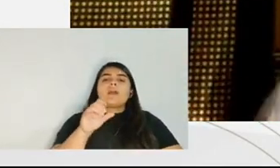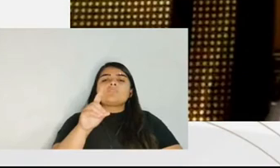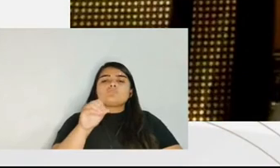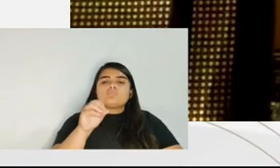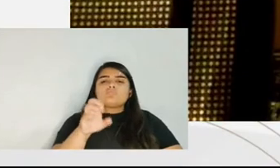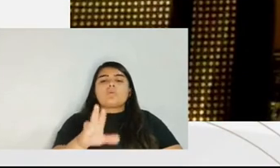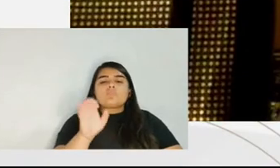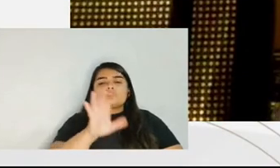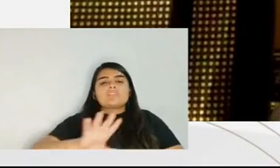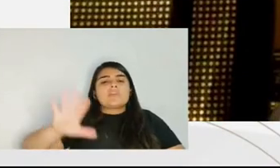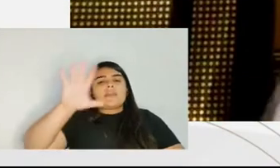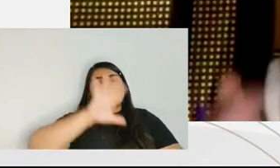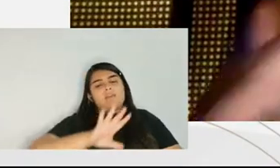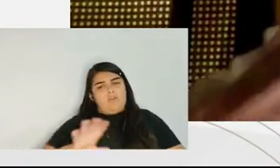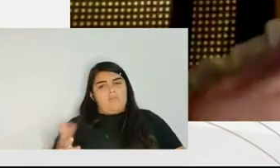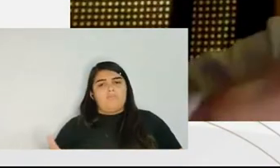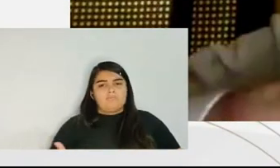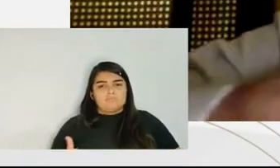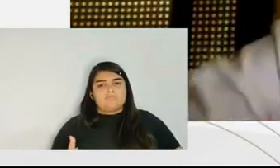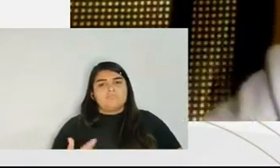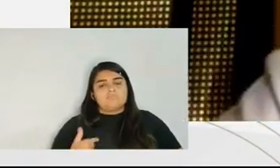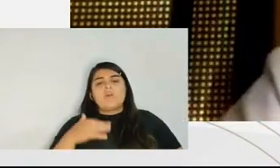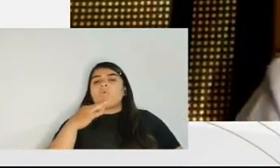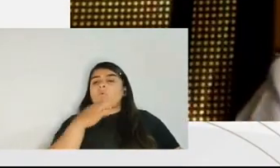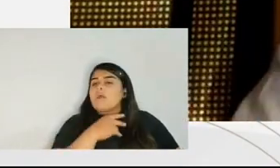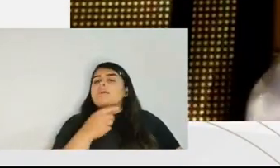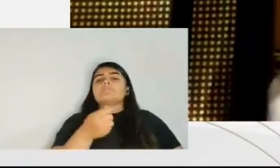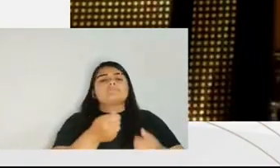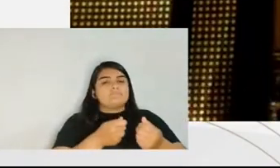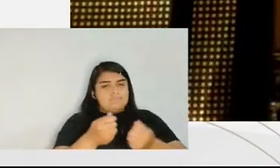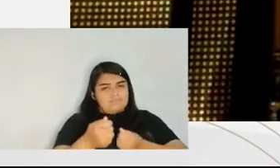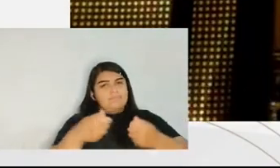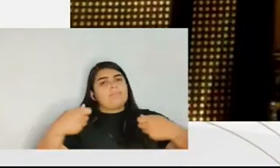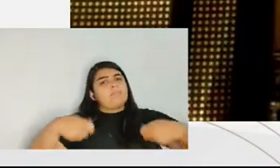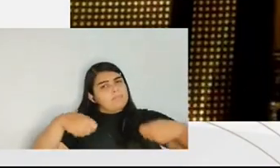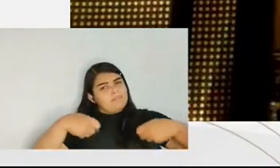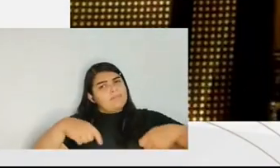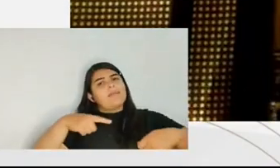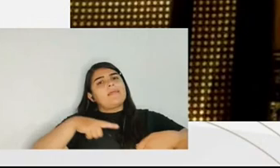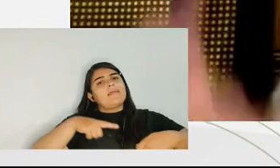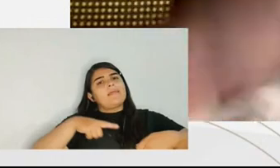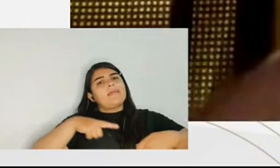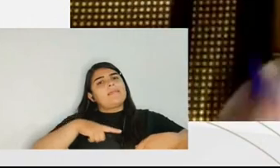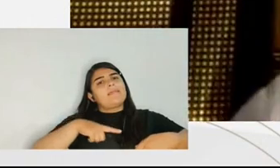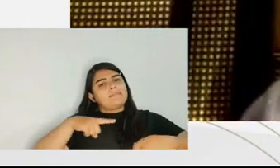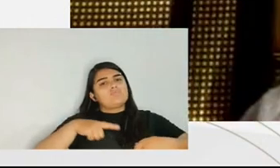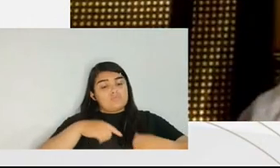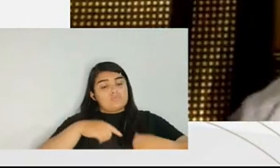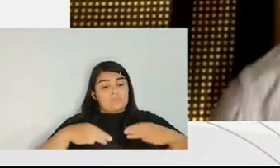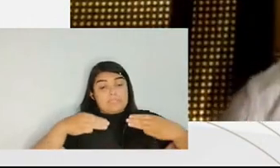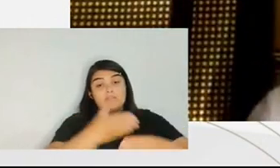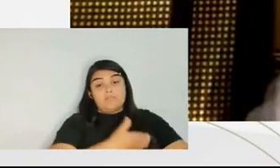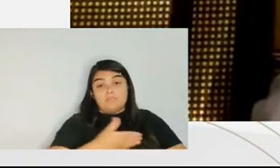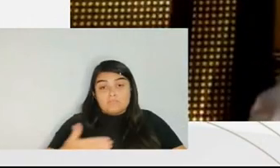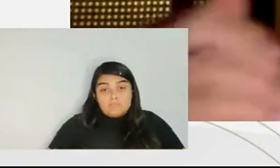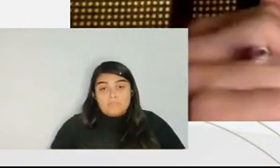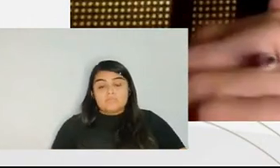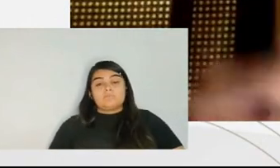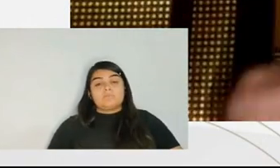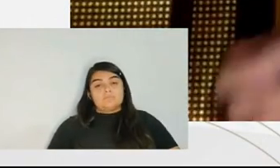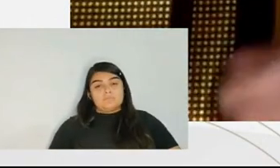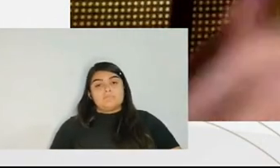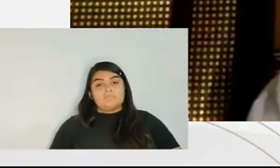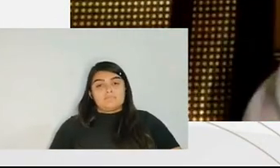district's attorney really rethink this process so i think there need to be controls